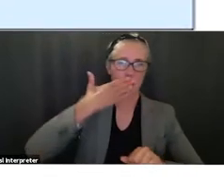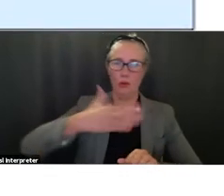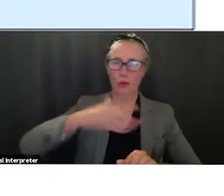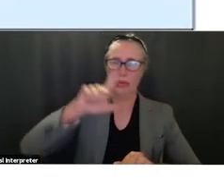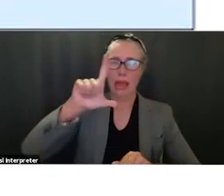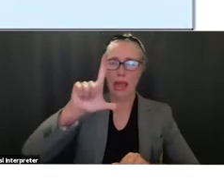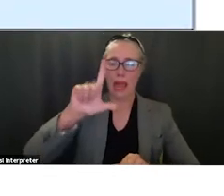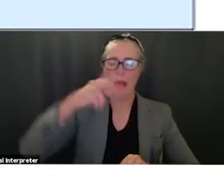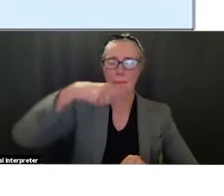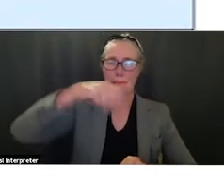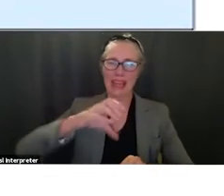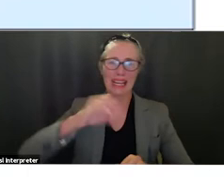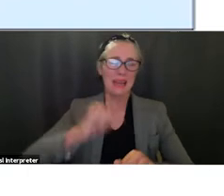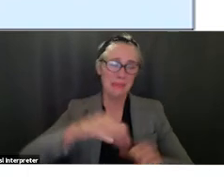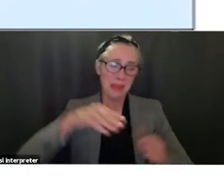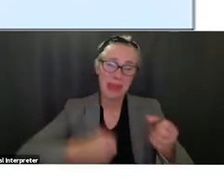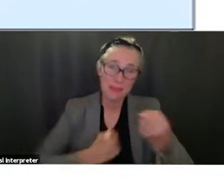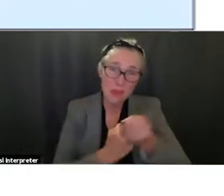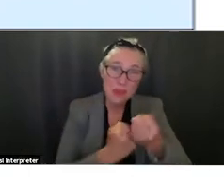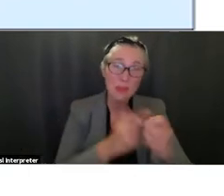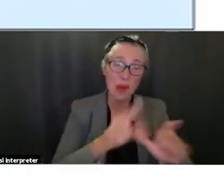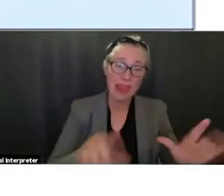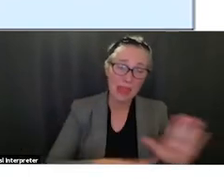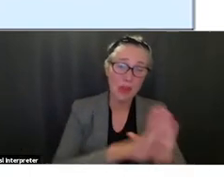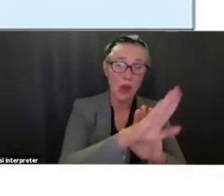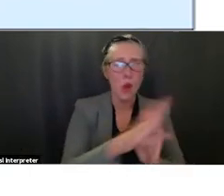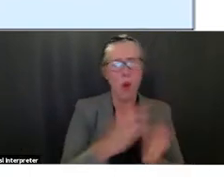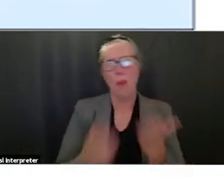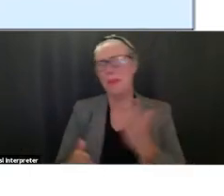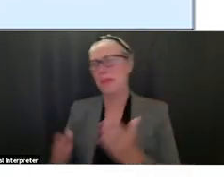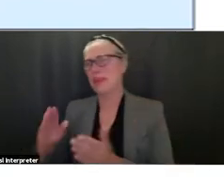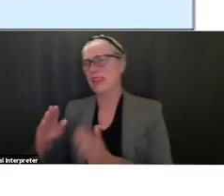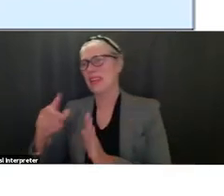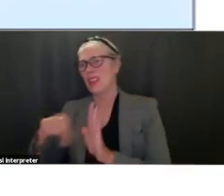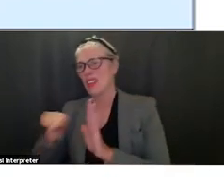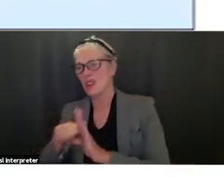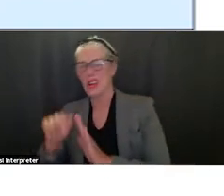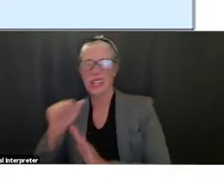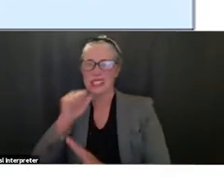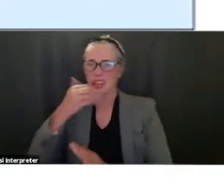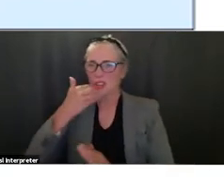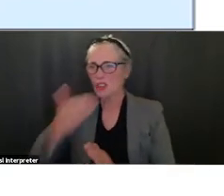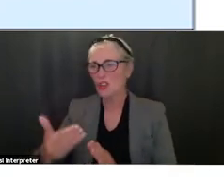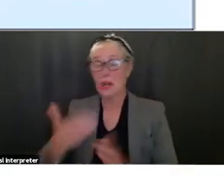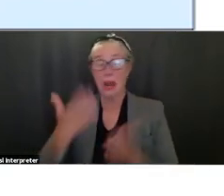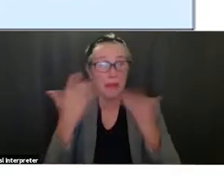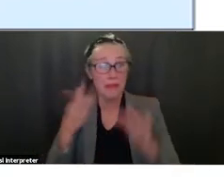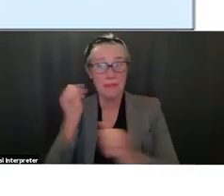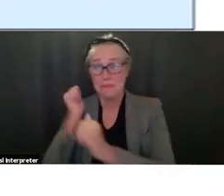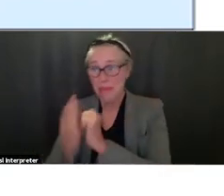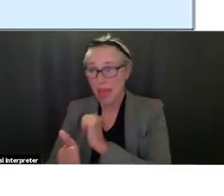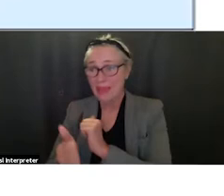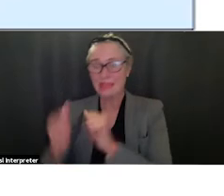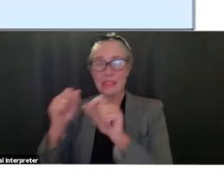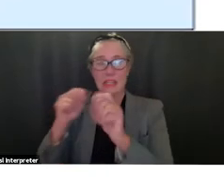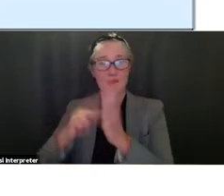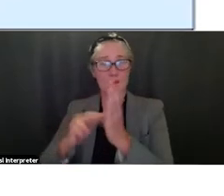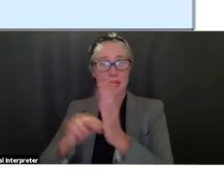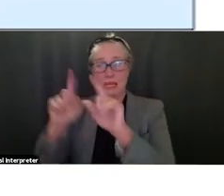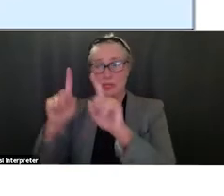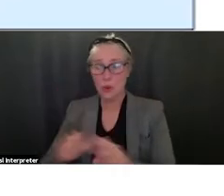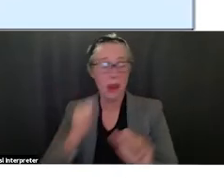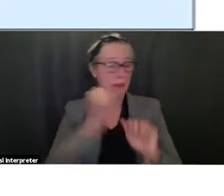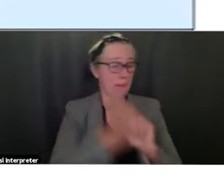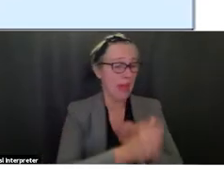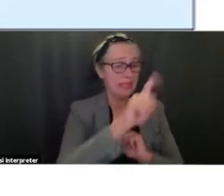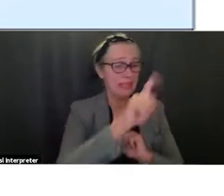or it may be the opposite they don't have the grades but they pass the reading score and they pass the elpac test then we'll